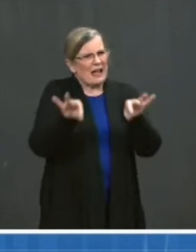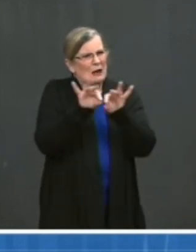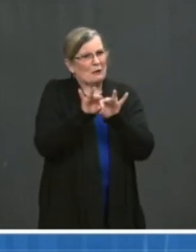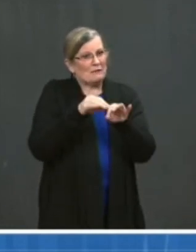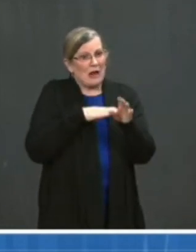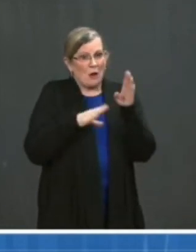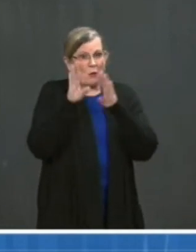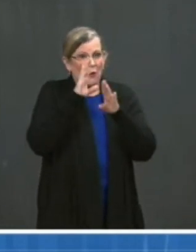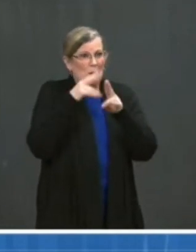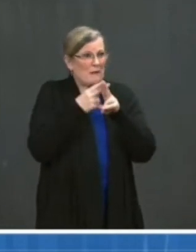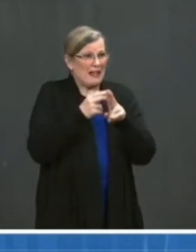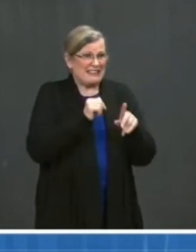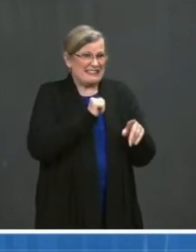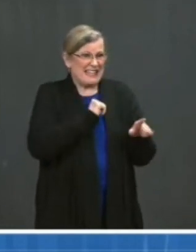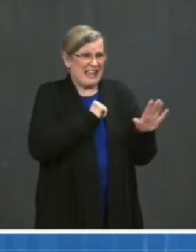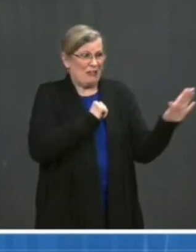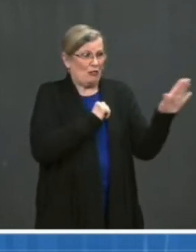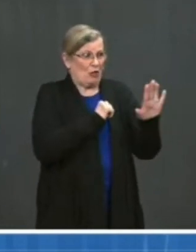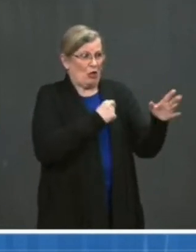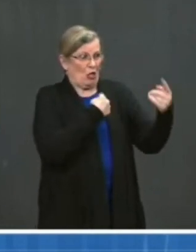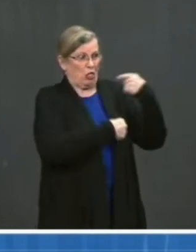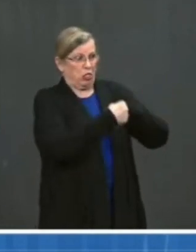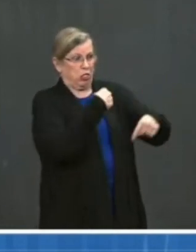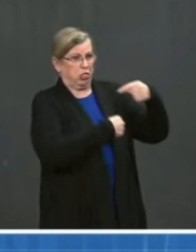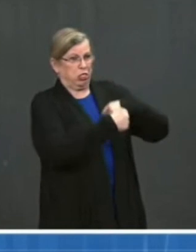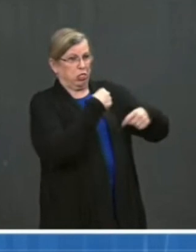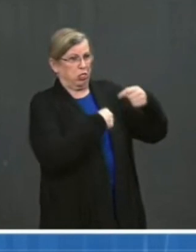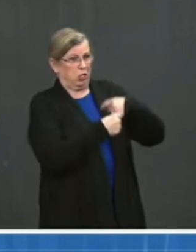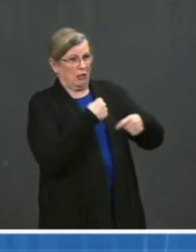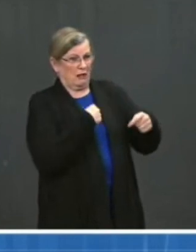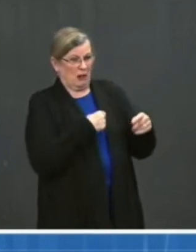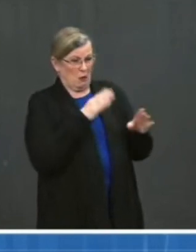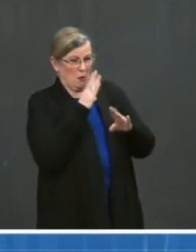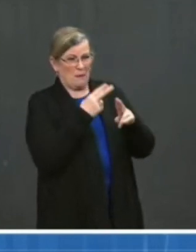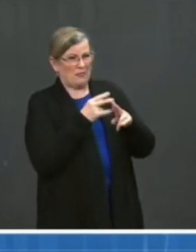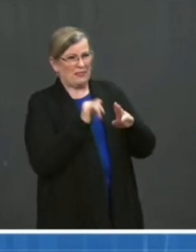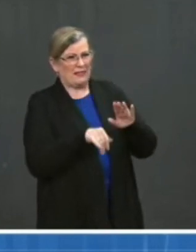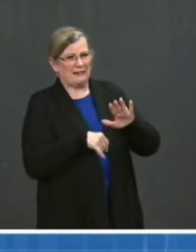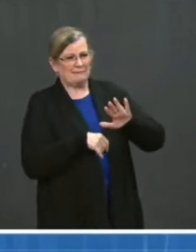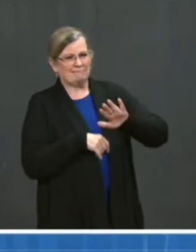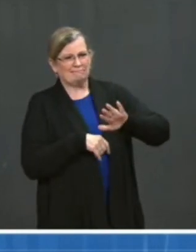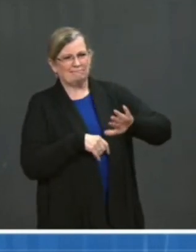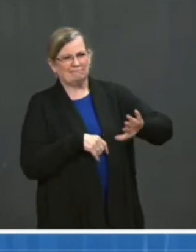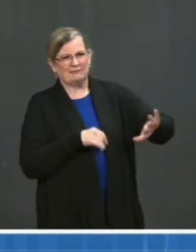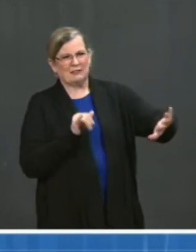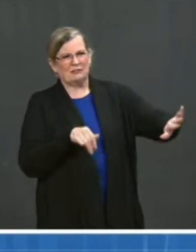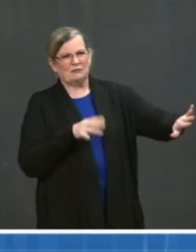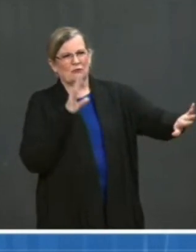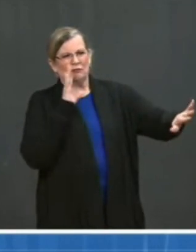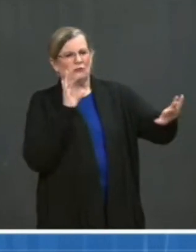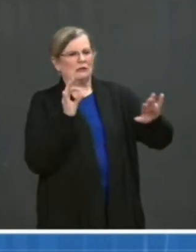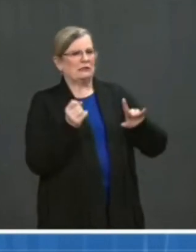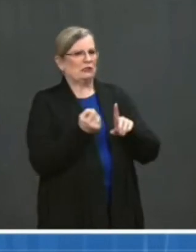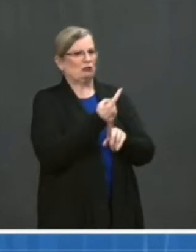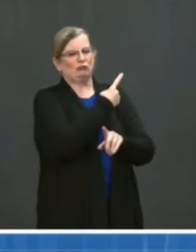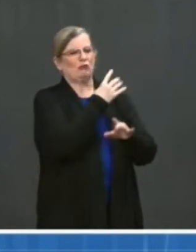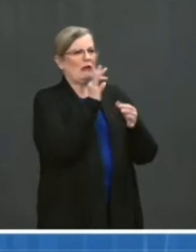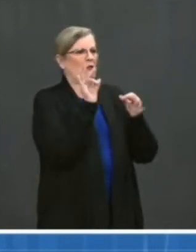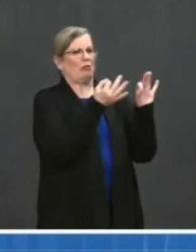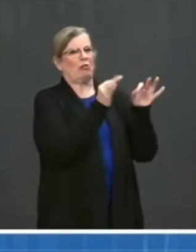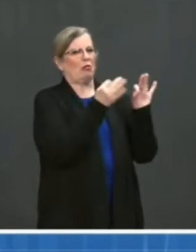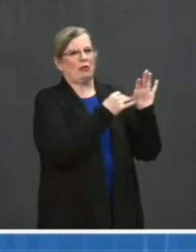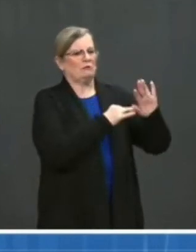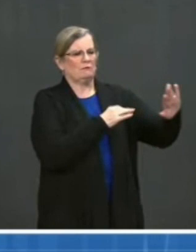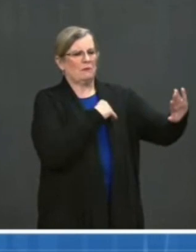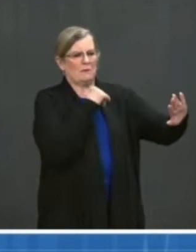slings and the arrows that get thrown at me, it would be a distraction. And I tend to not want to be distracted. That's how I deal